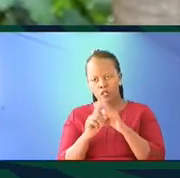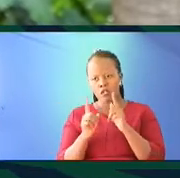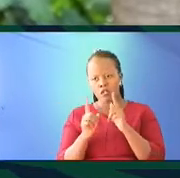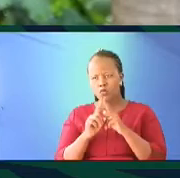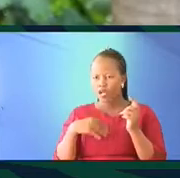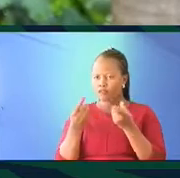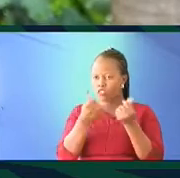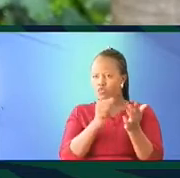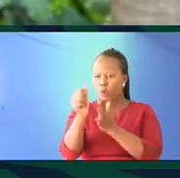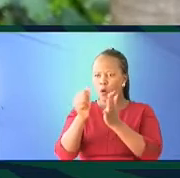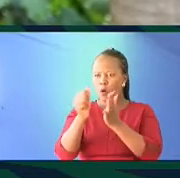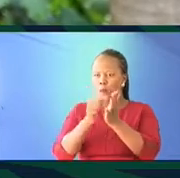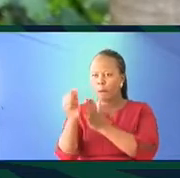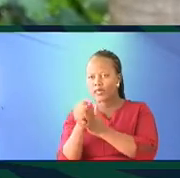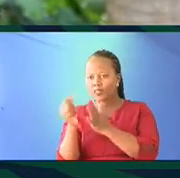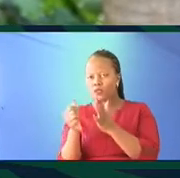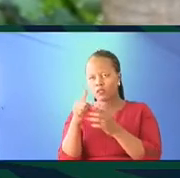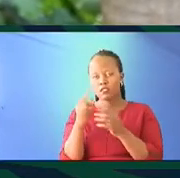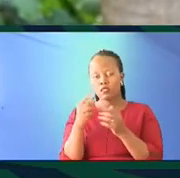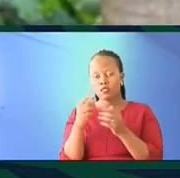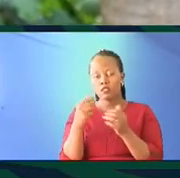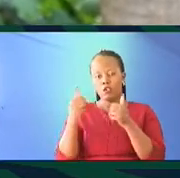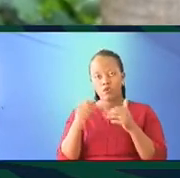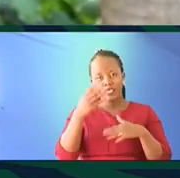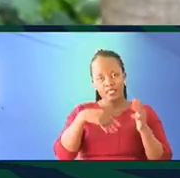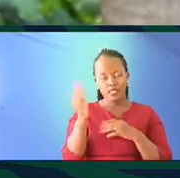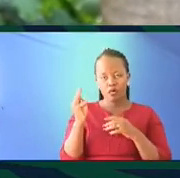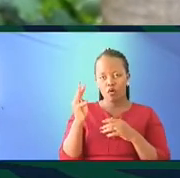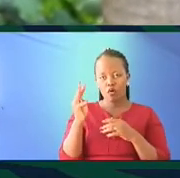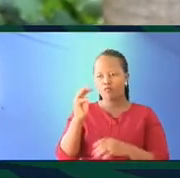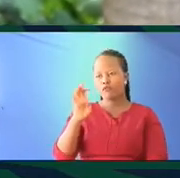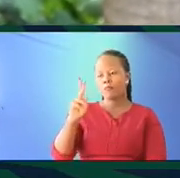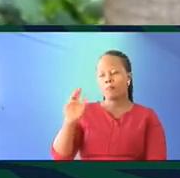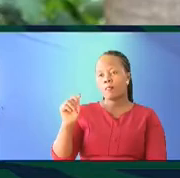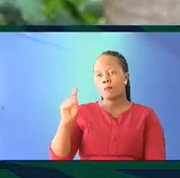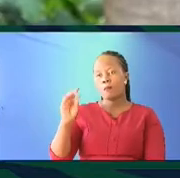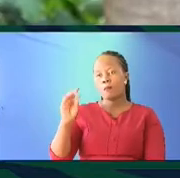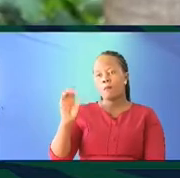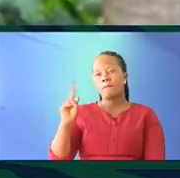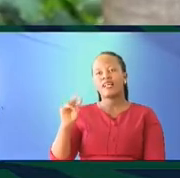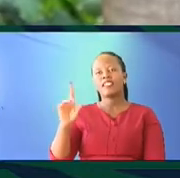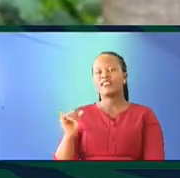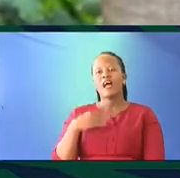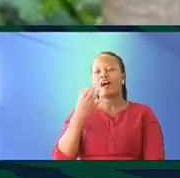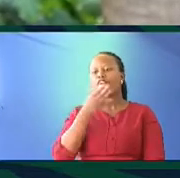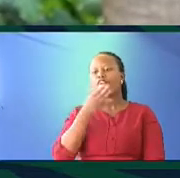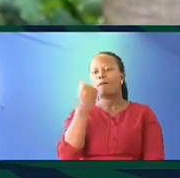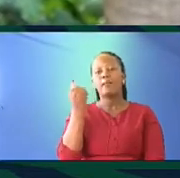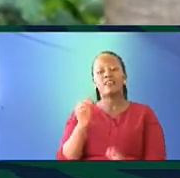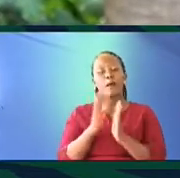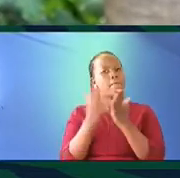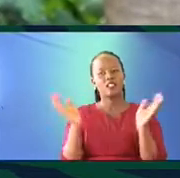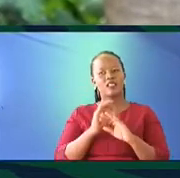little publication which I want to talk about, which the museum is selling of Meketilili, and you don't find proper, nice books that are us.